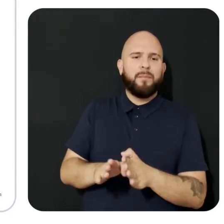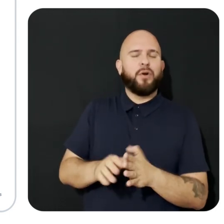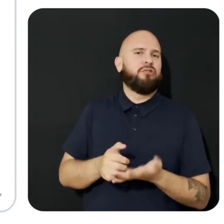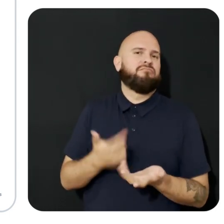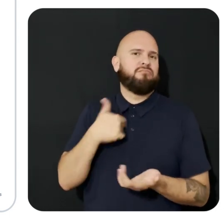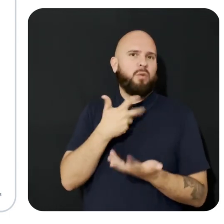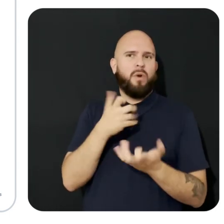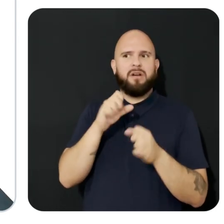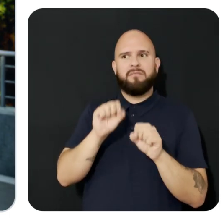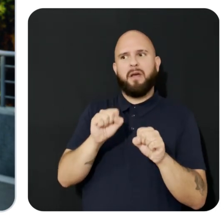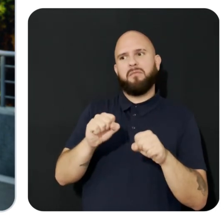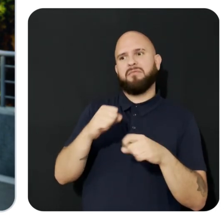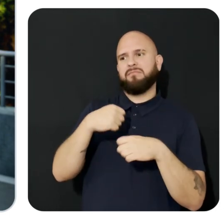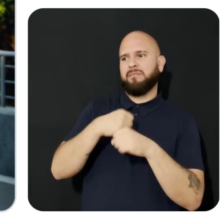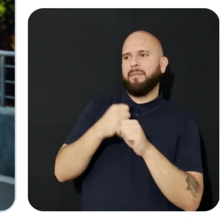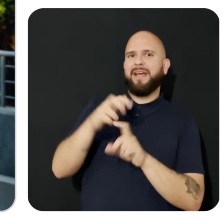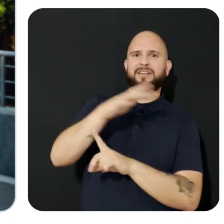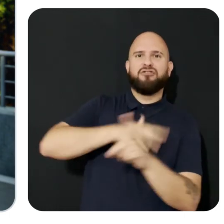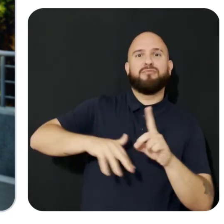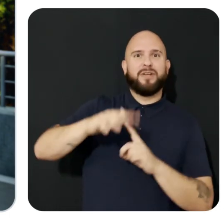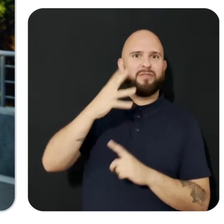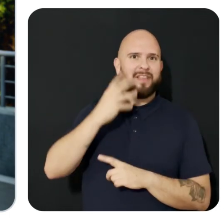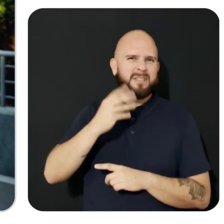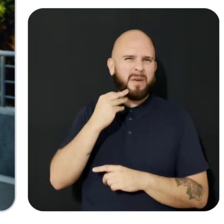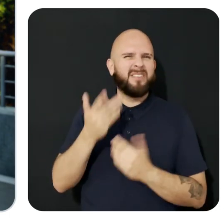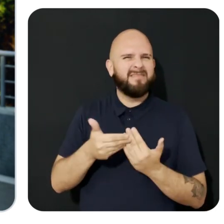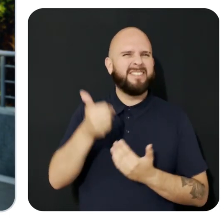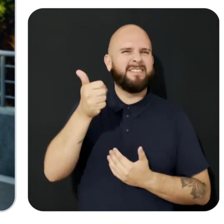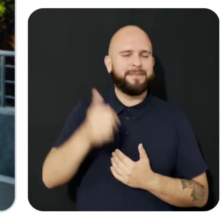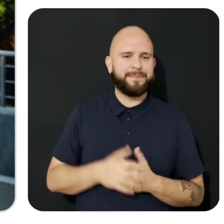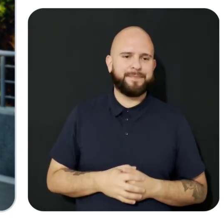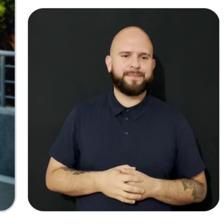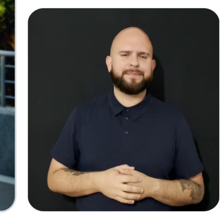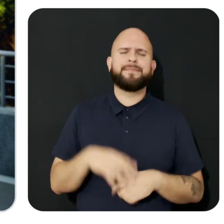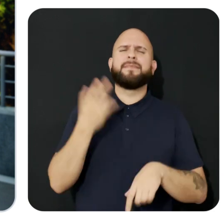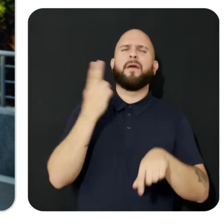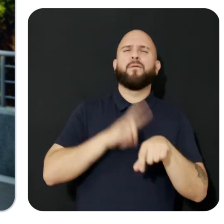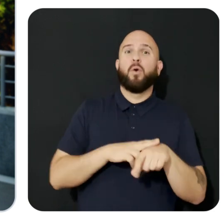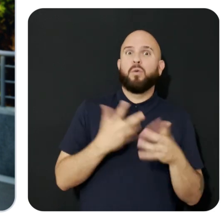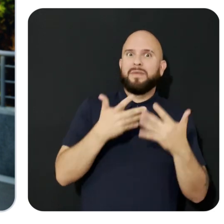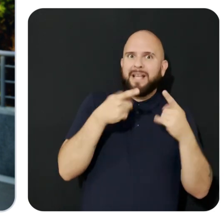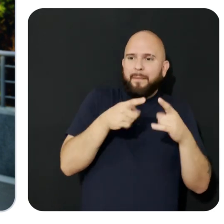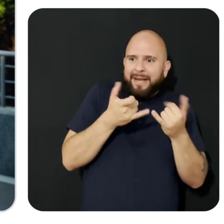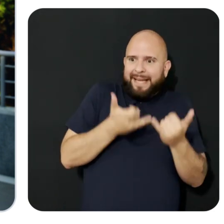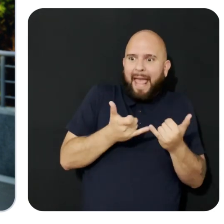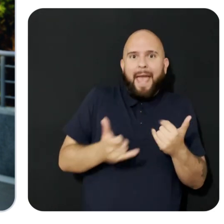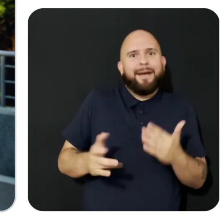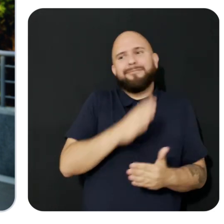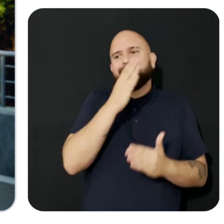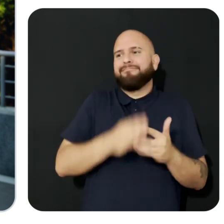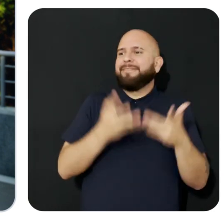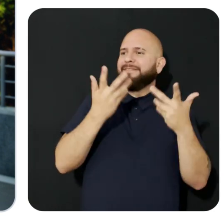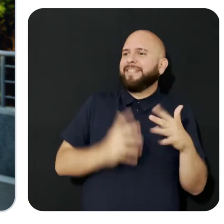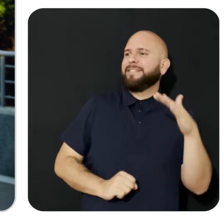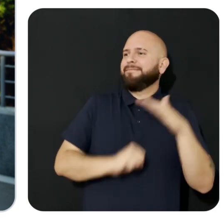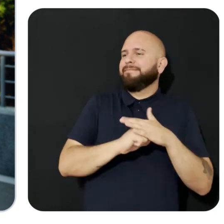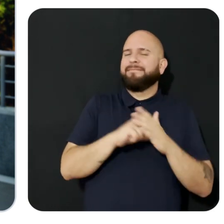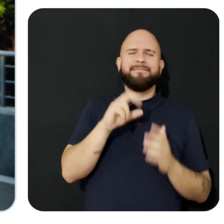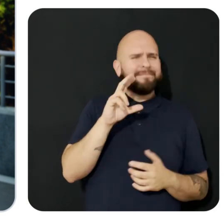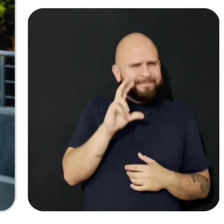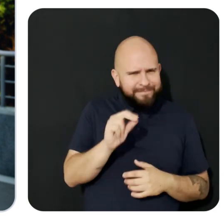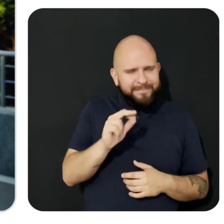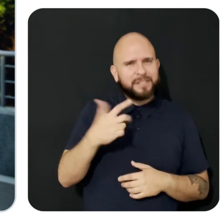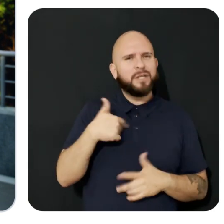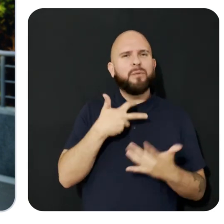experience. Of course, the current capabilities are not the end. We will use the flexible architecture to expand the